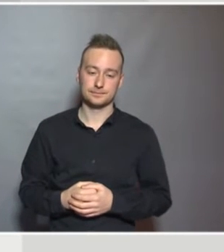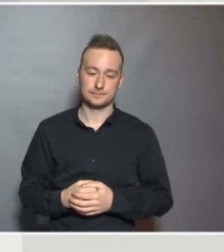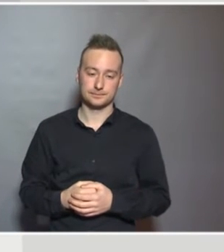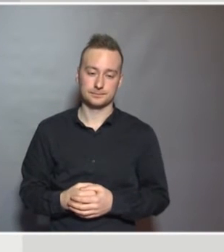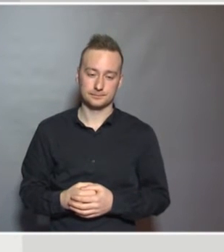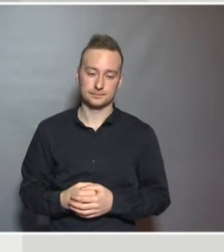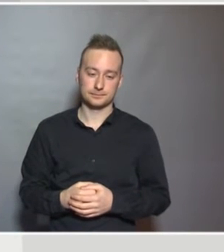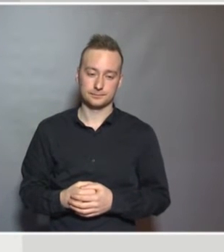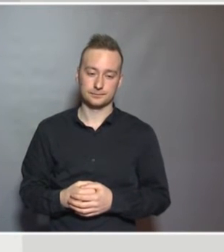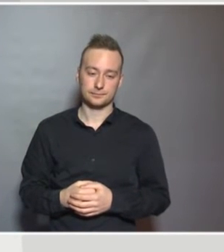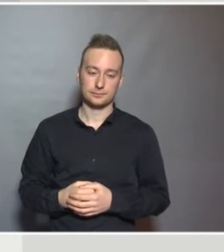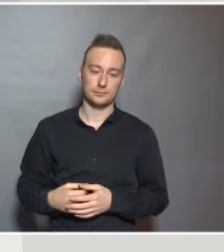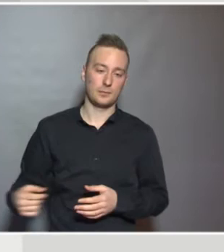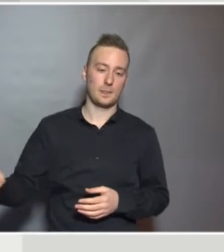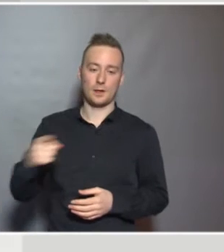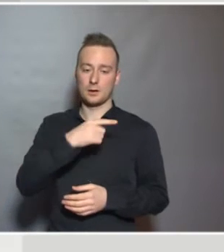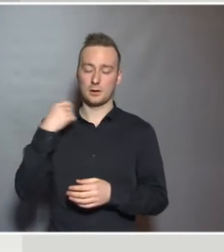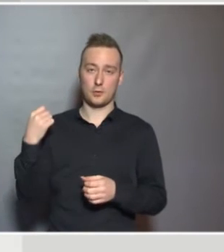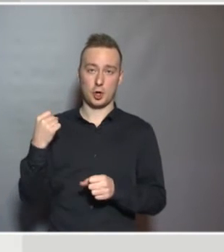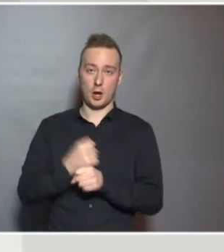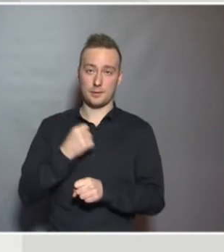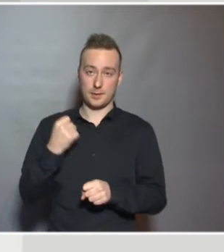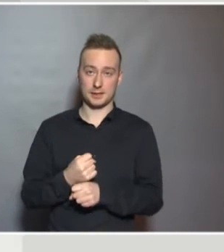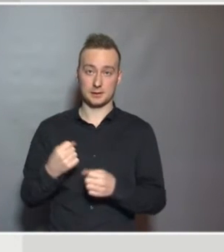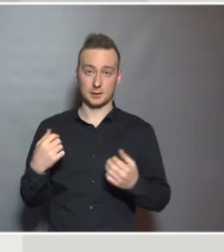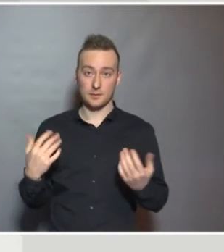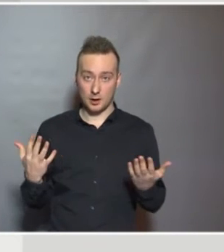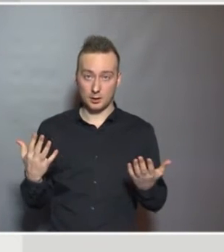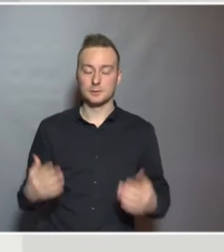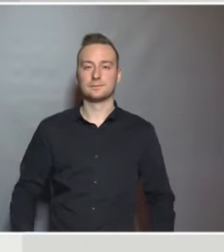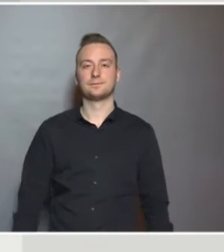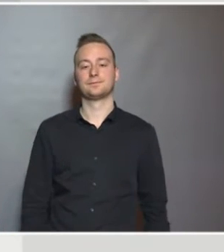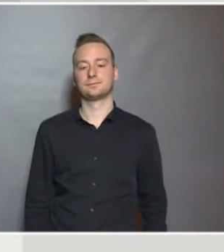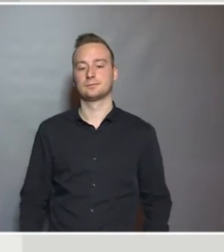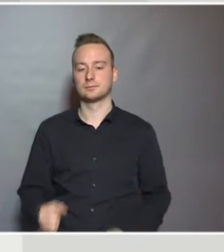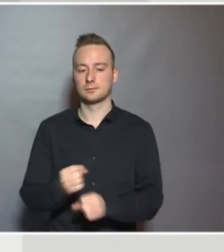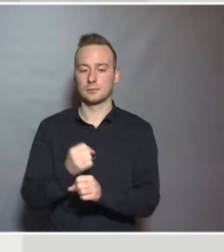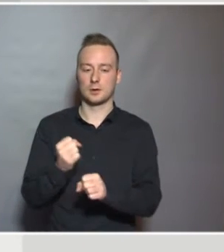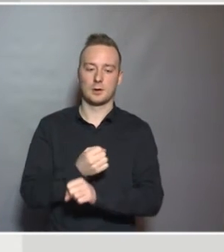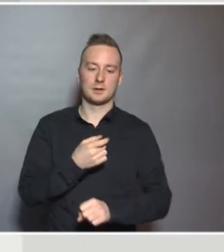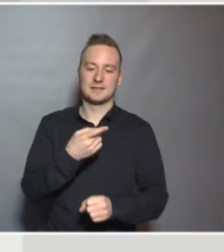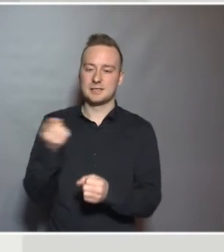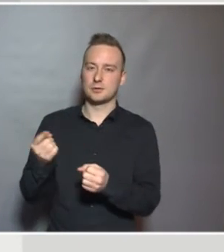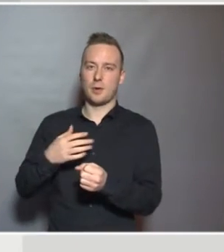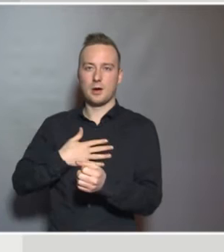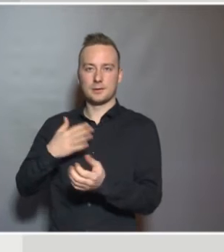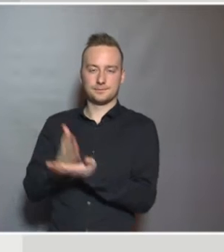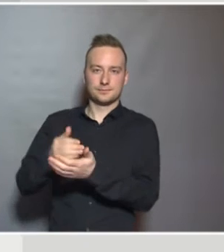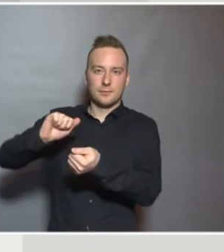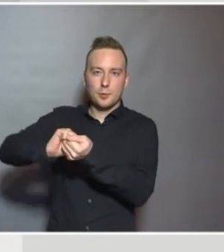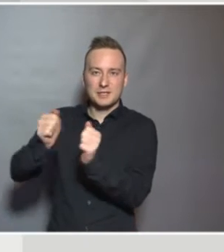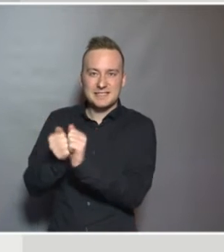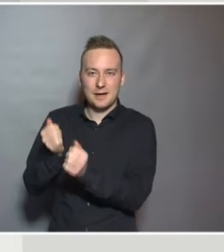Our work is to work with policymakers, for policymakers,